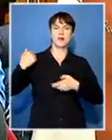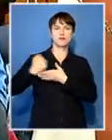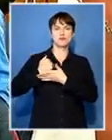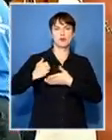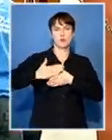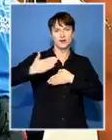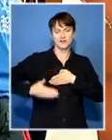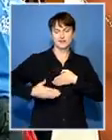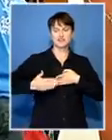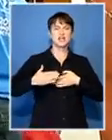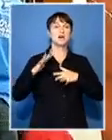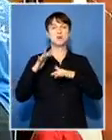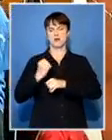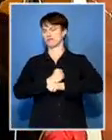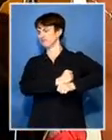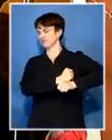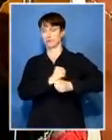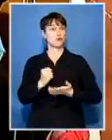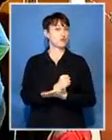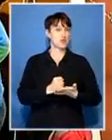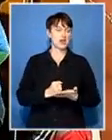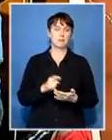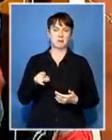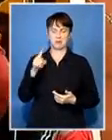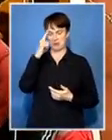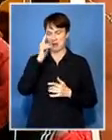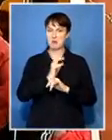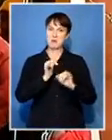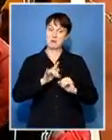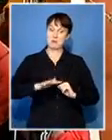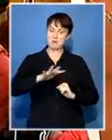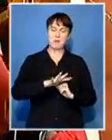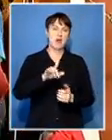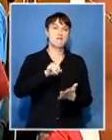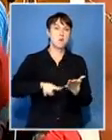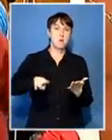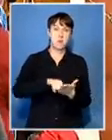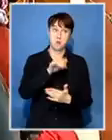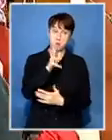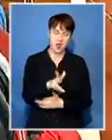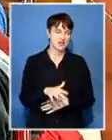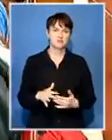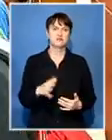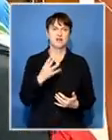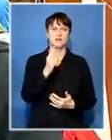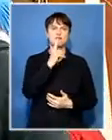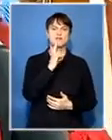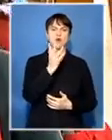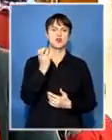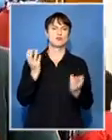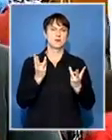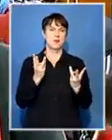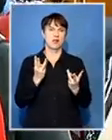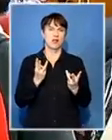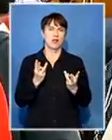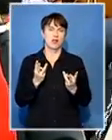um registration was boycotted so they weren't sure that many people would vote but over 1400 people here on the voters roll you can see a queue behind